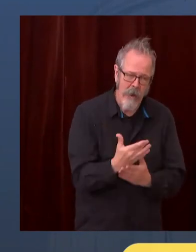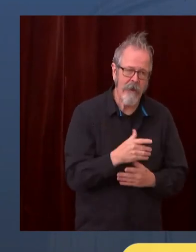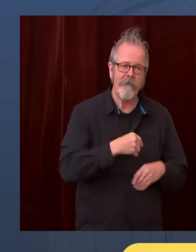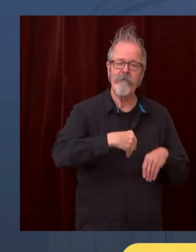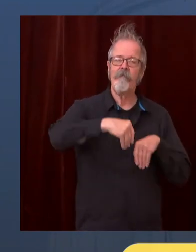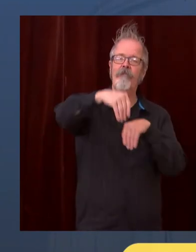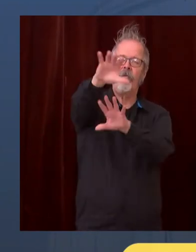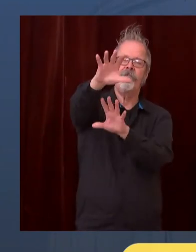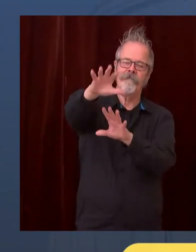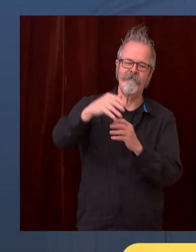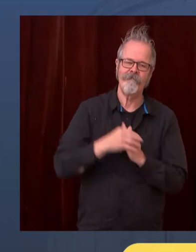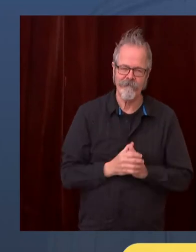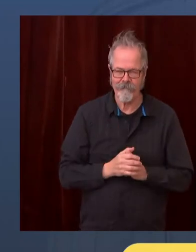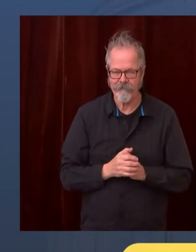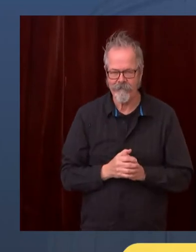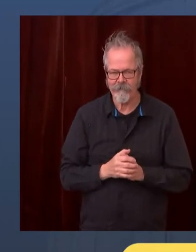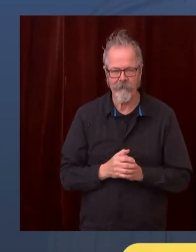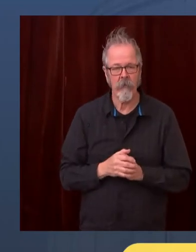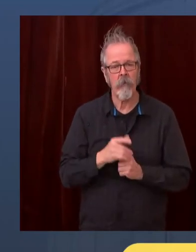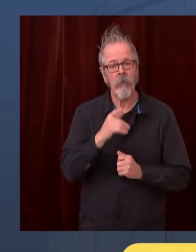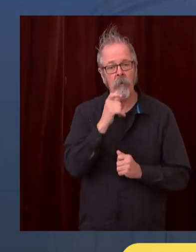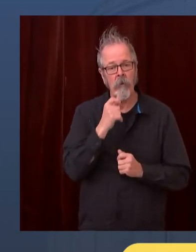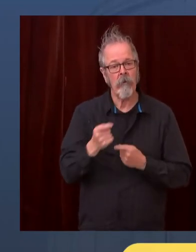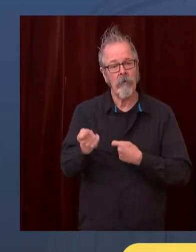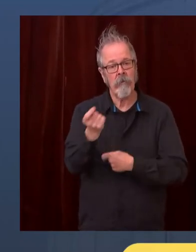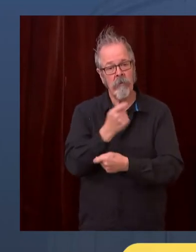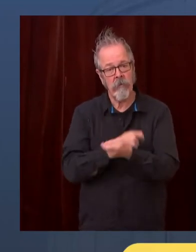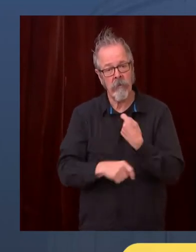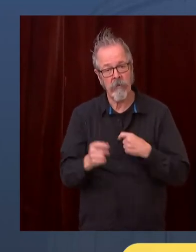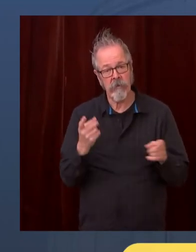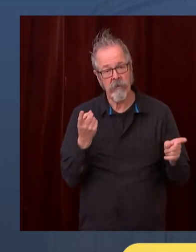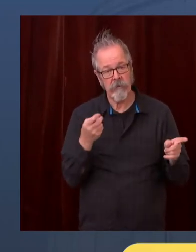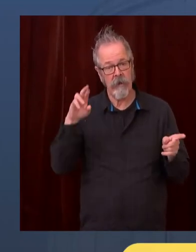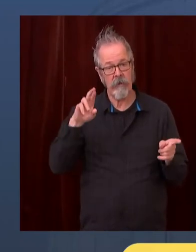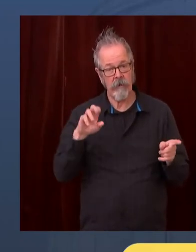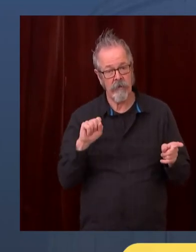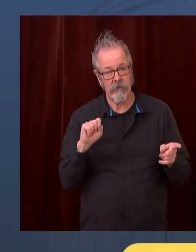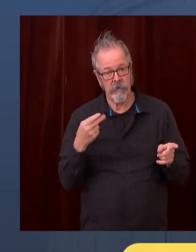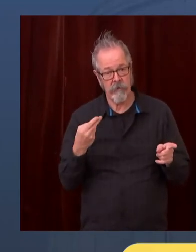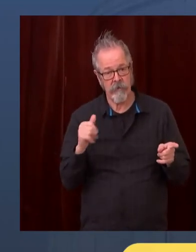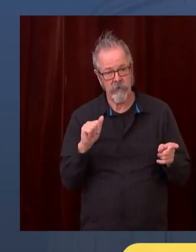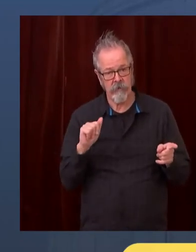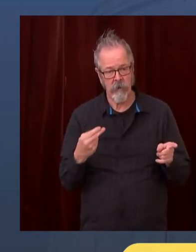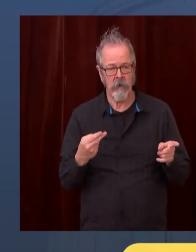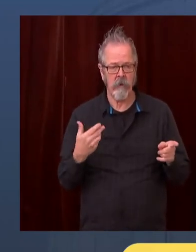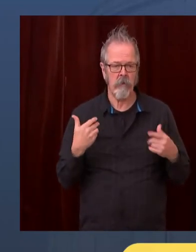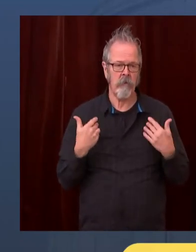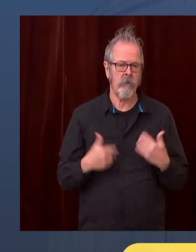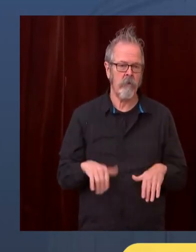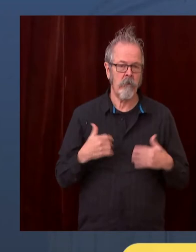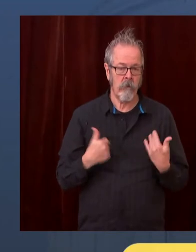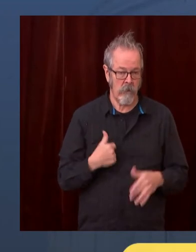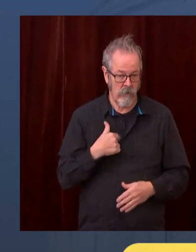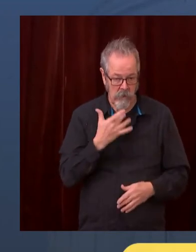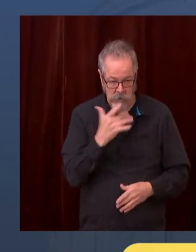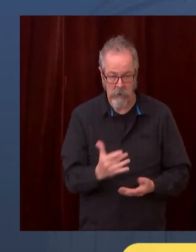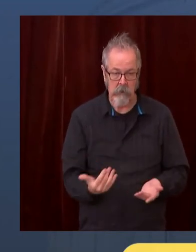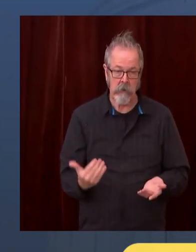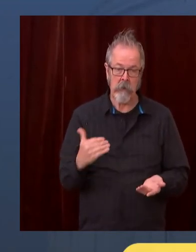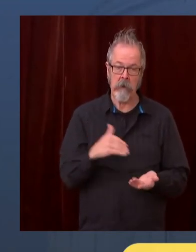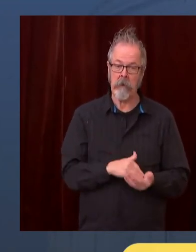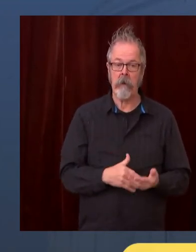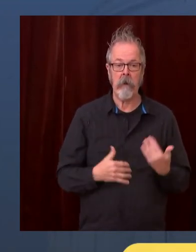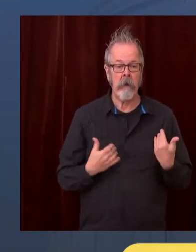nationally recognized health expert willing to come to Washington State is just a remarkable thing.